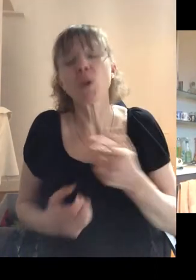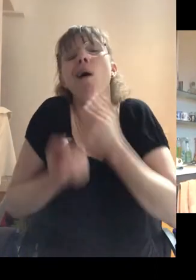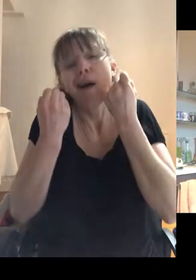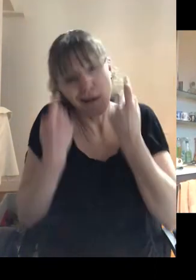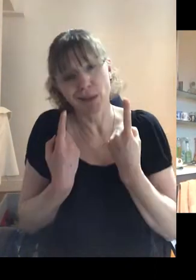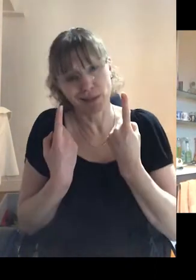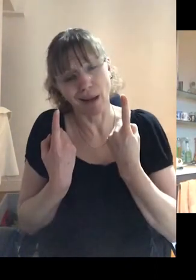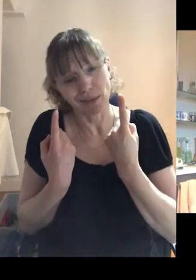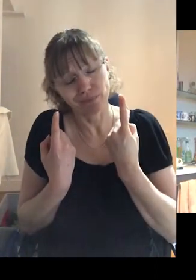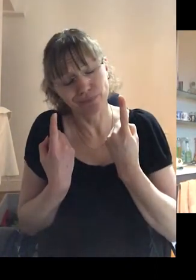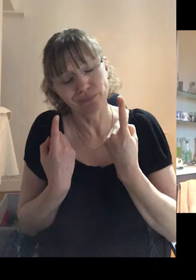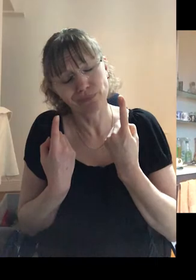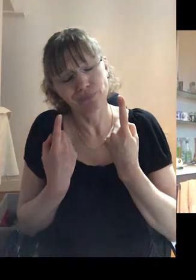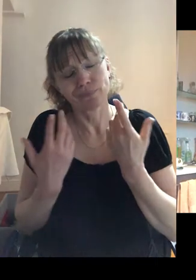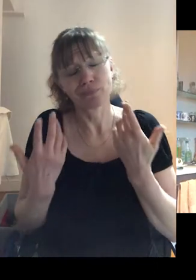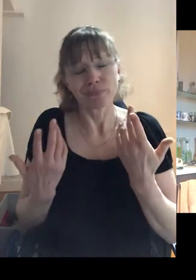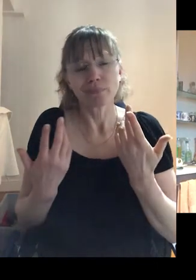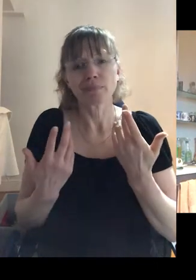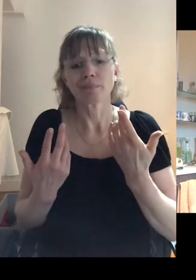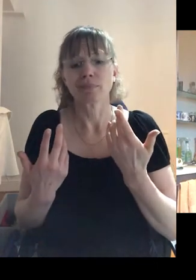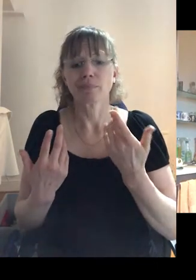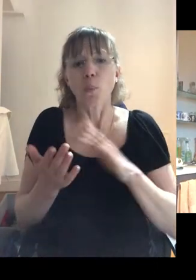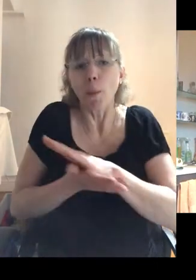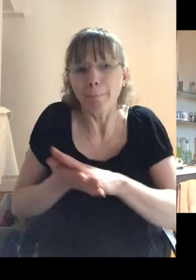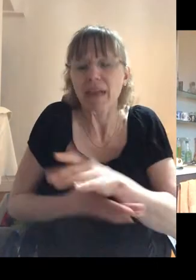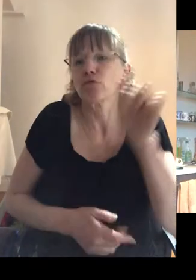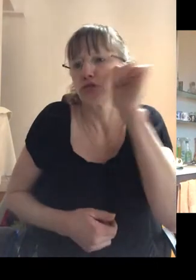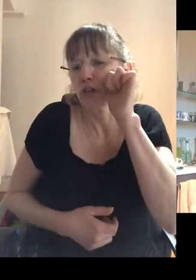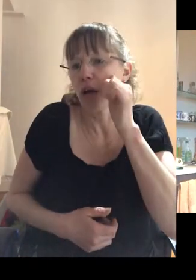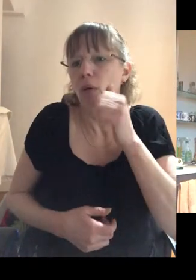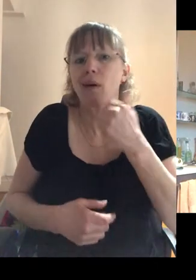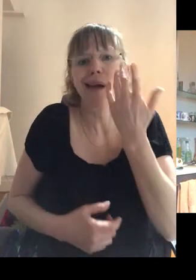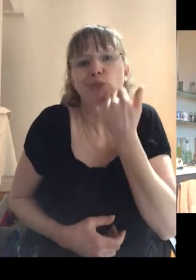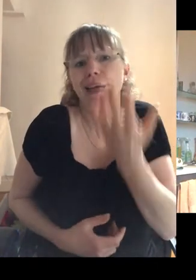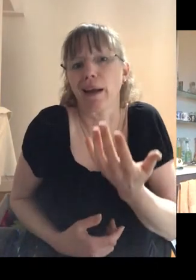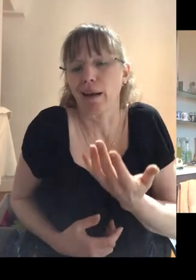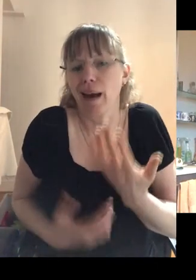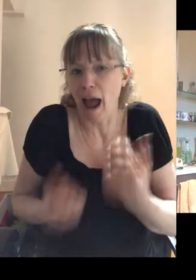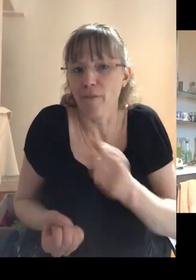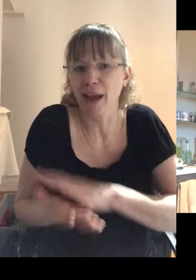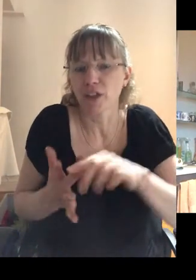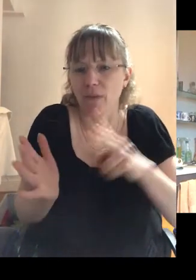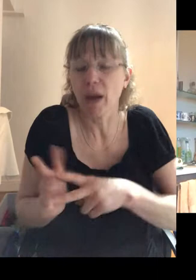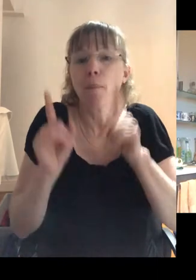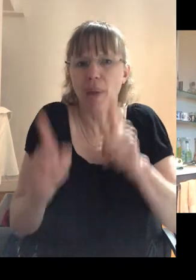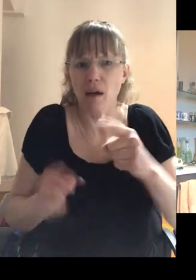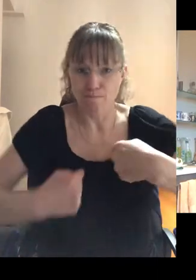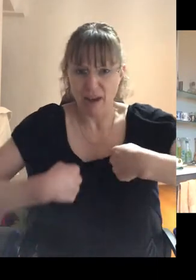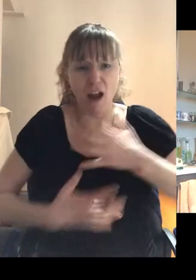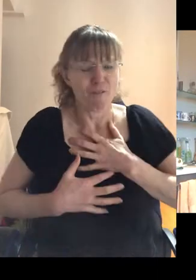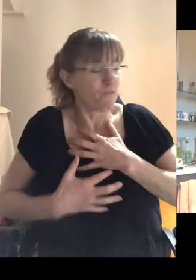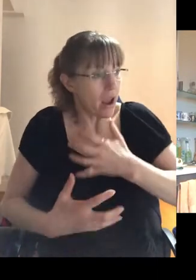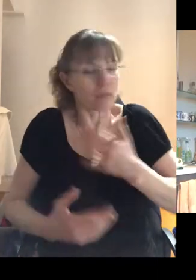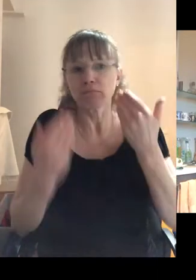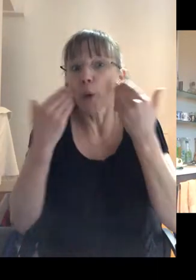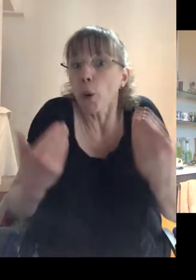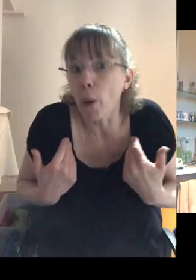understand that. I understand that, you know, just the, the, what would that would mean to know that day to day. But for me, the fear of not knowing it today